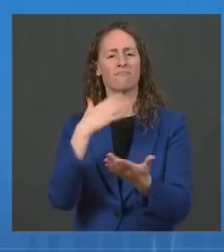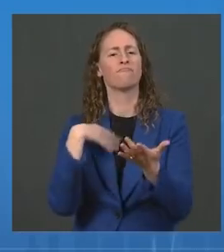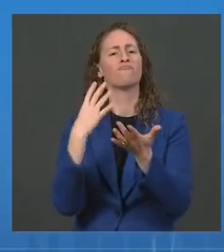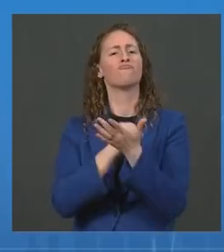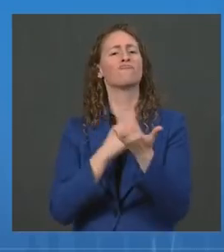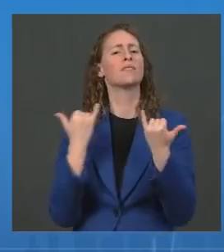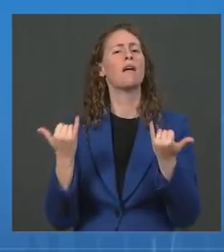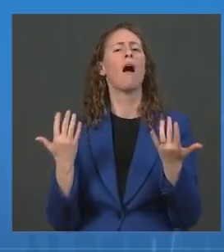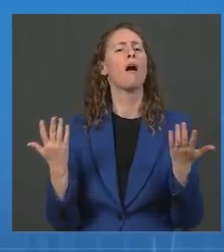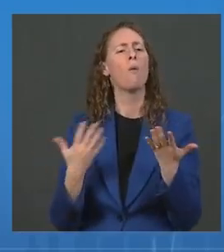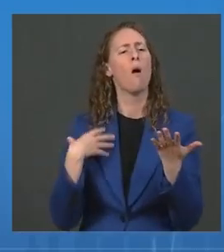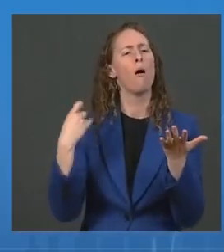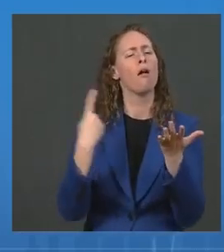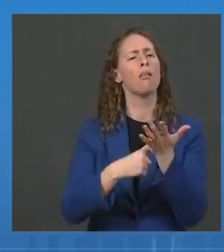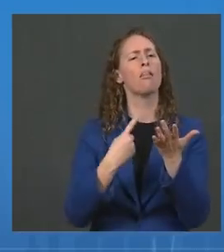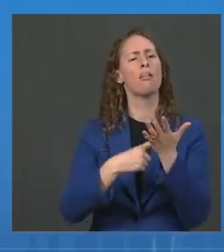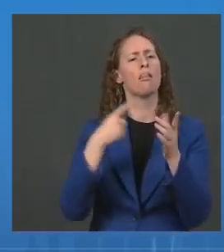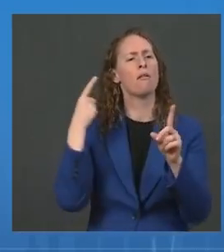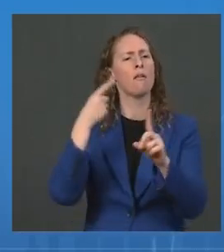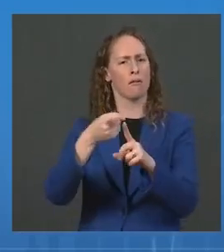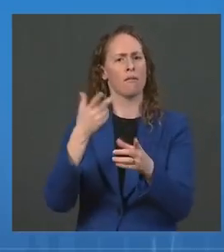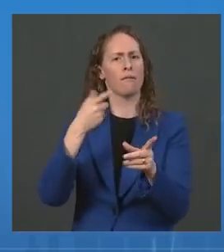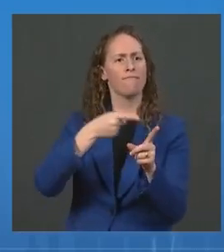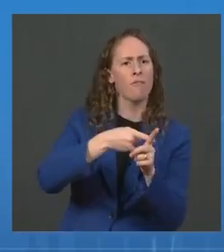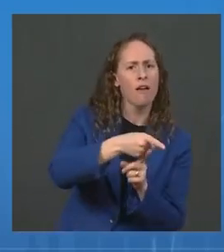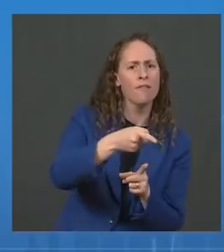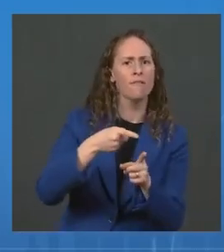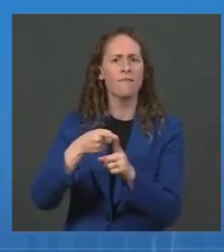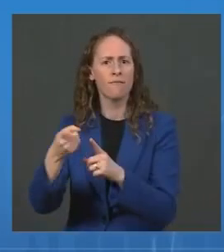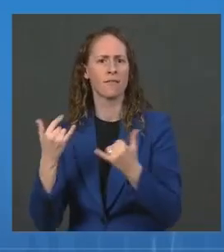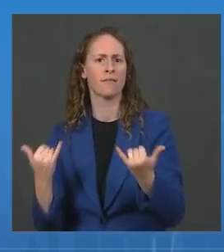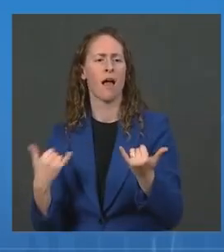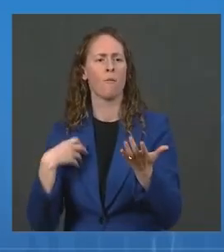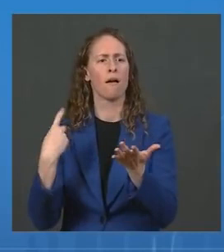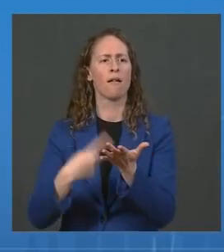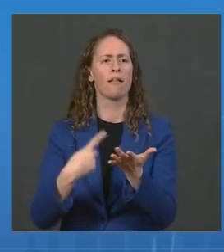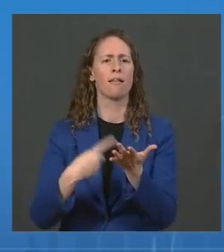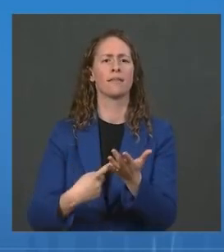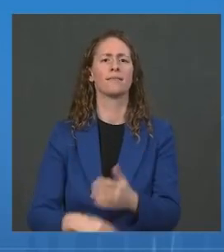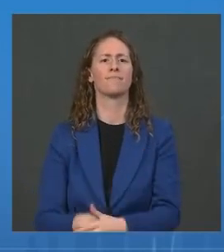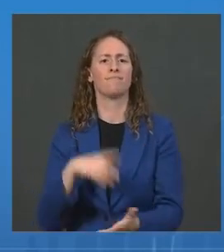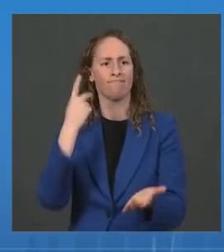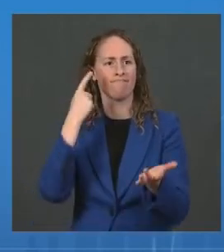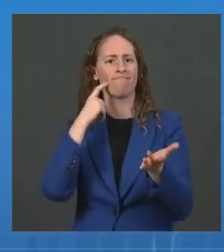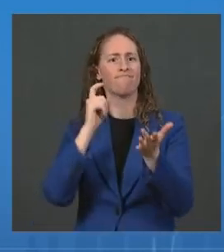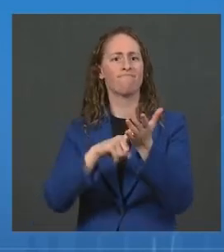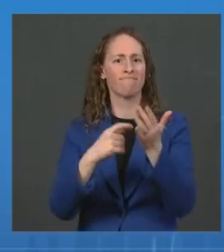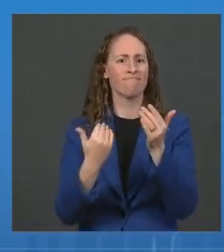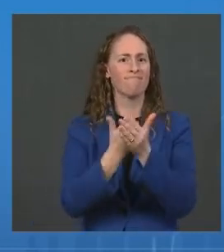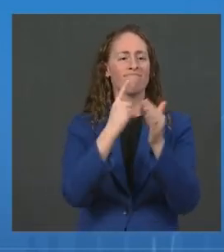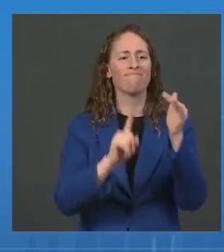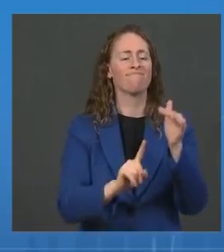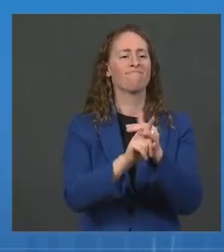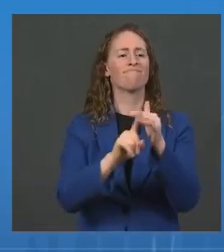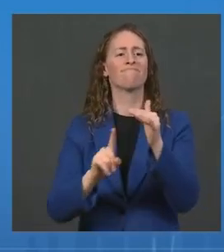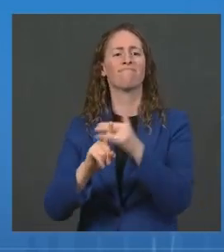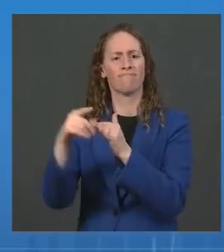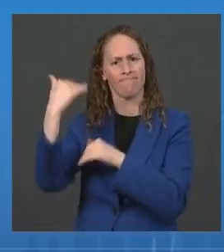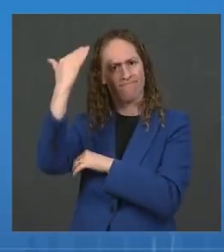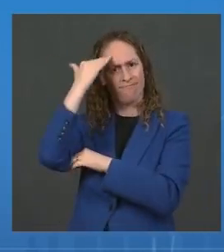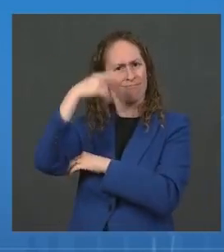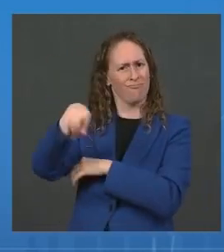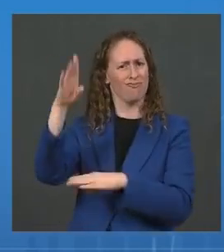about variants, which have recently been the subject of some discussion and concern. This